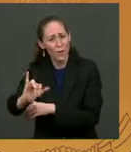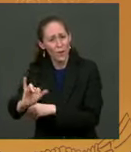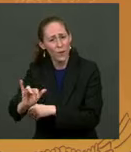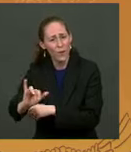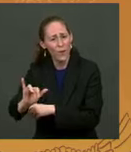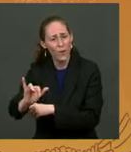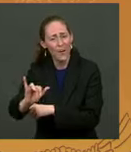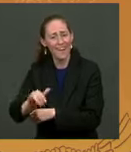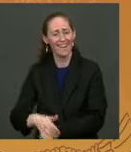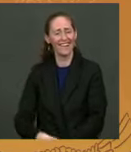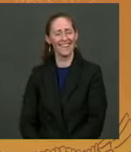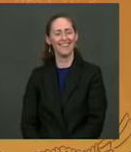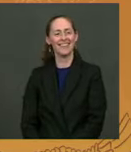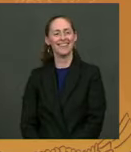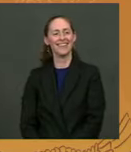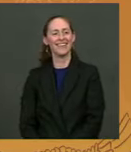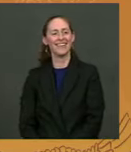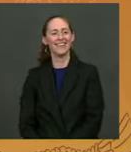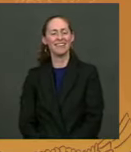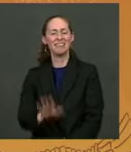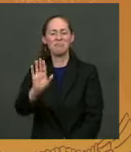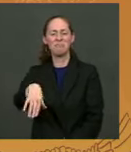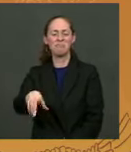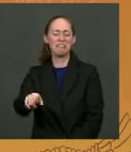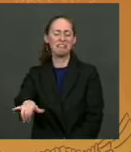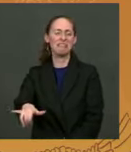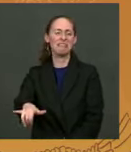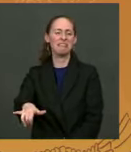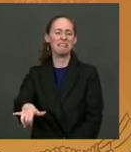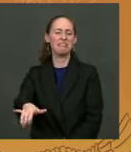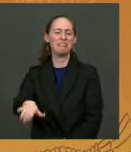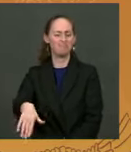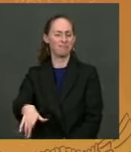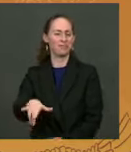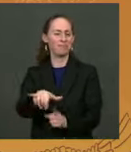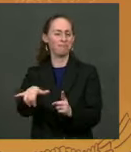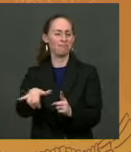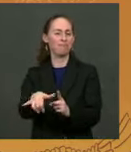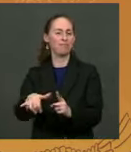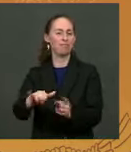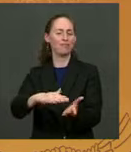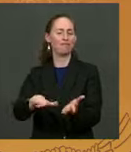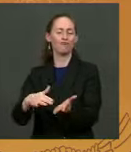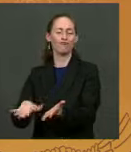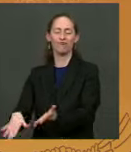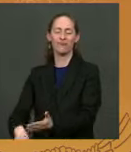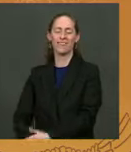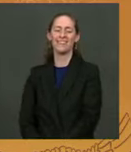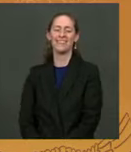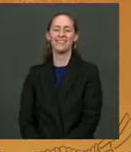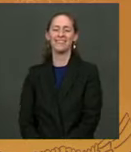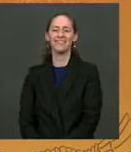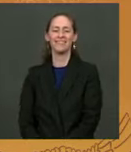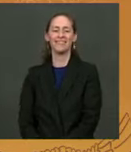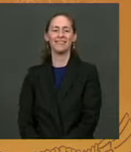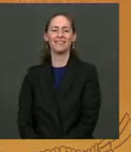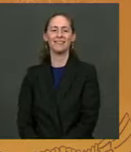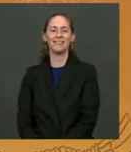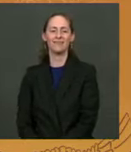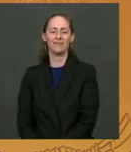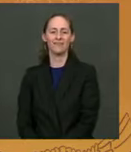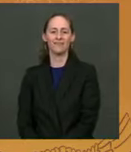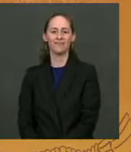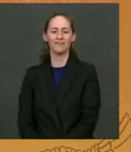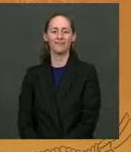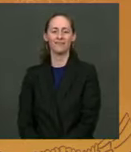Jellie, you don't have to get up here. I'll pardon you, kid. Yeah. It's okay, kid. Where are you